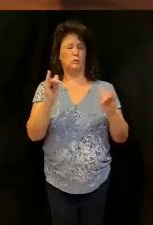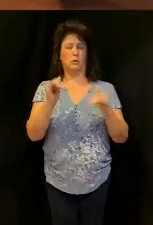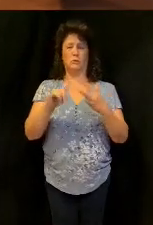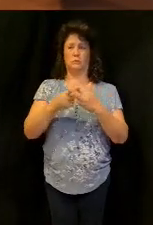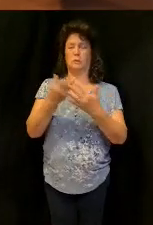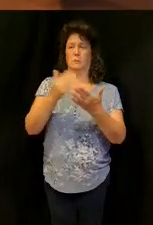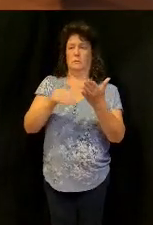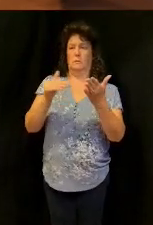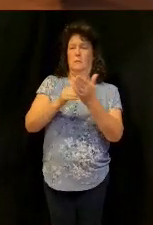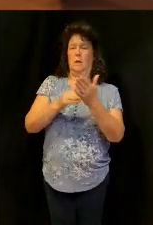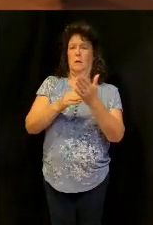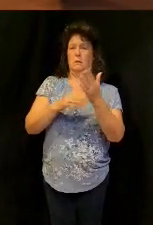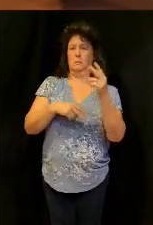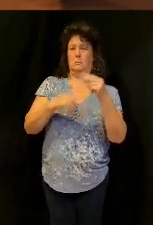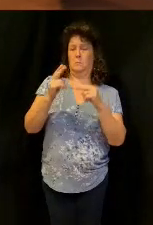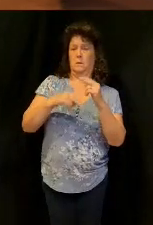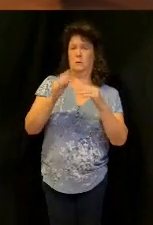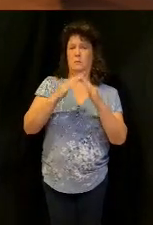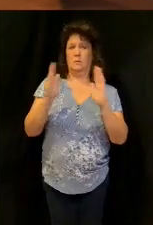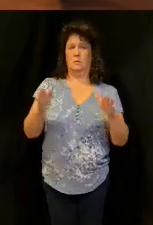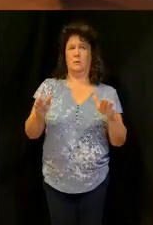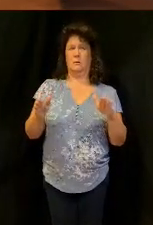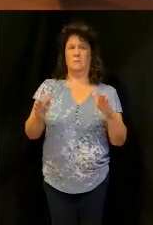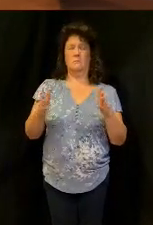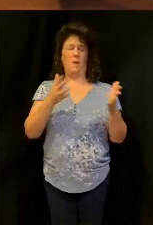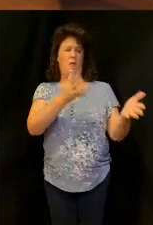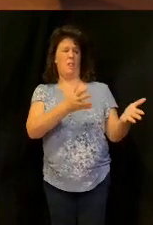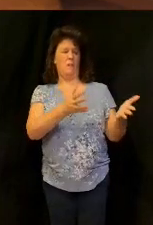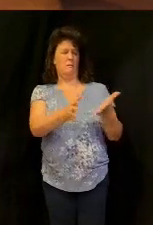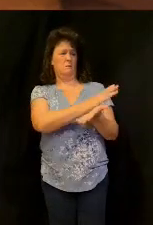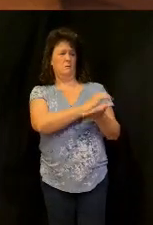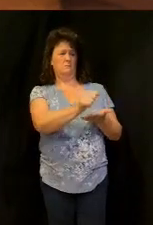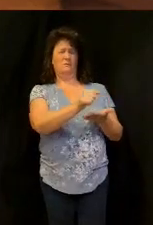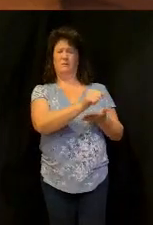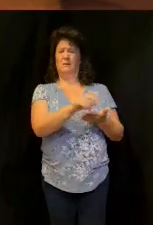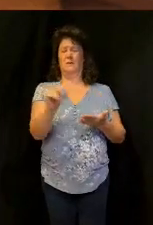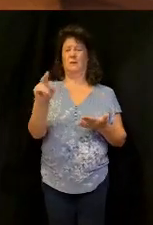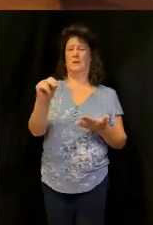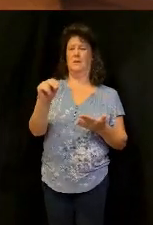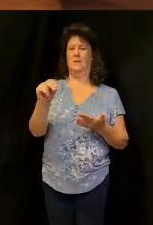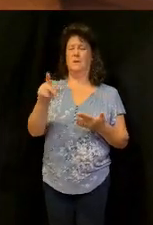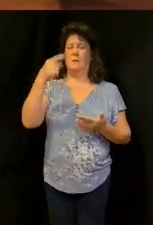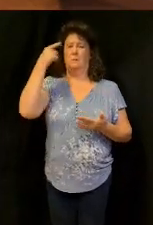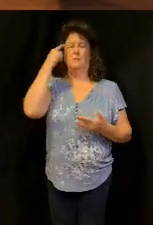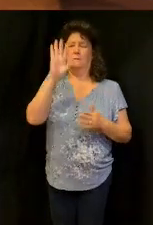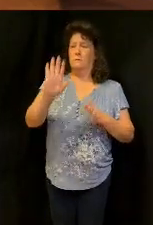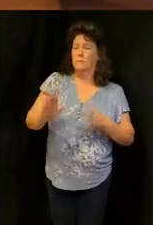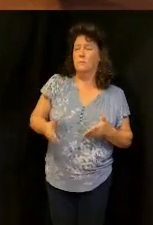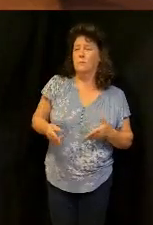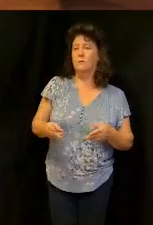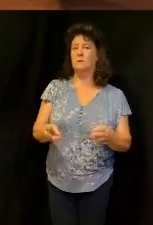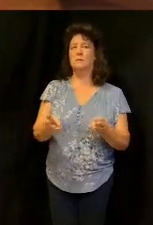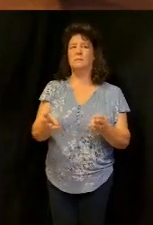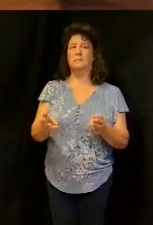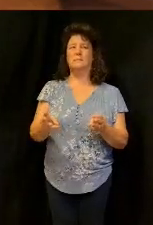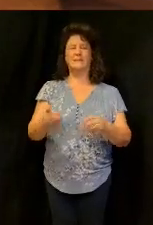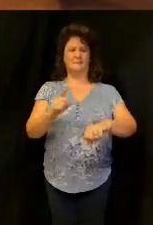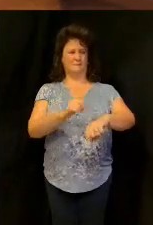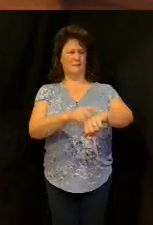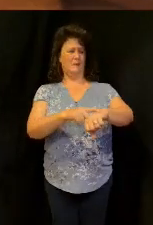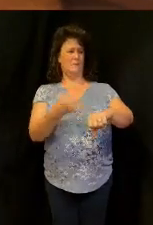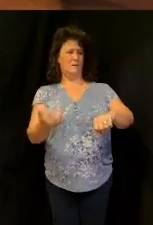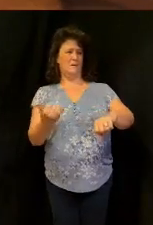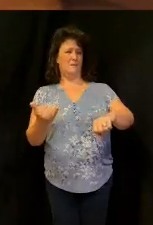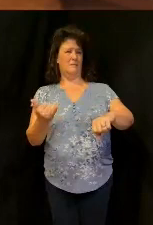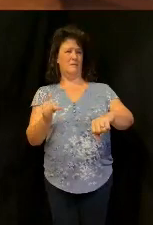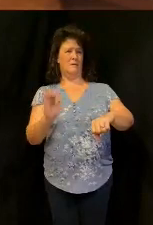temple to lie in ruins, now therefore thus says the Lord of hosts, consider your ways, so he said, listen, it is time, you're